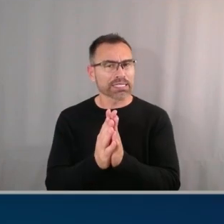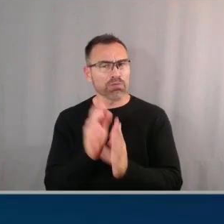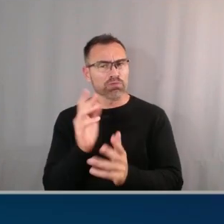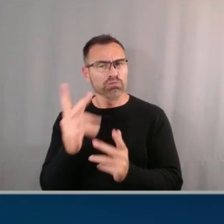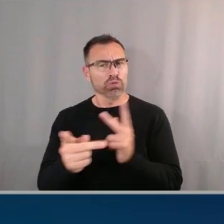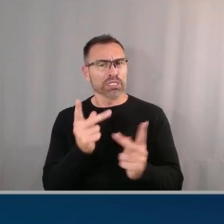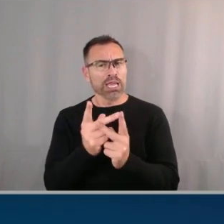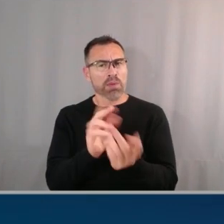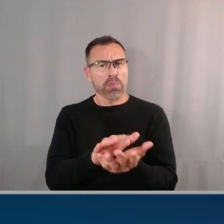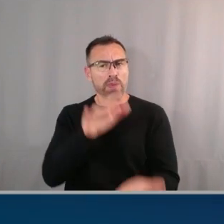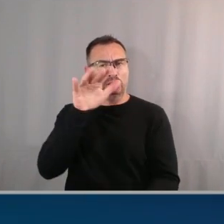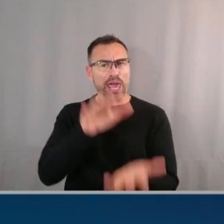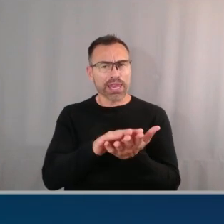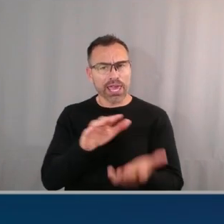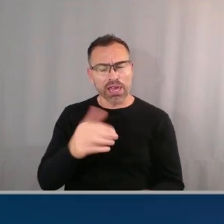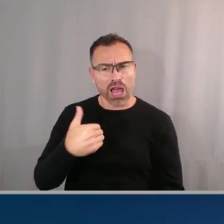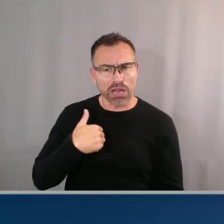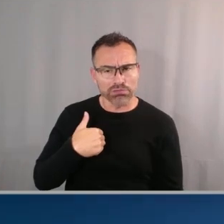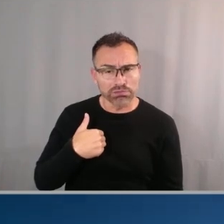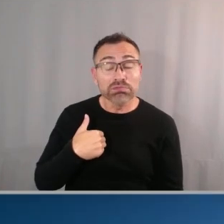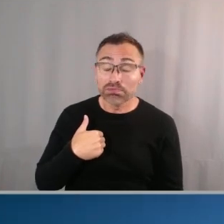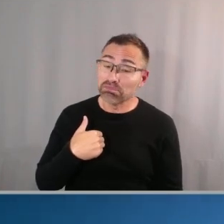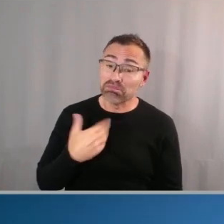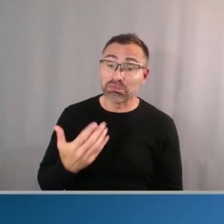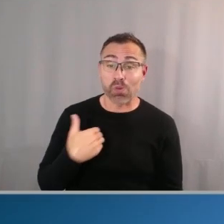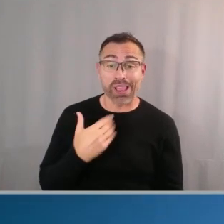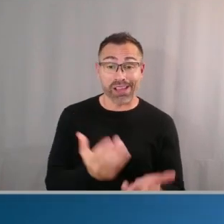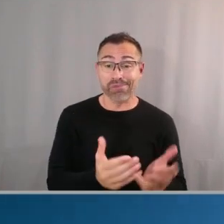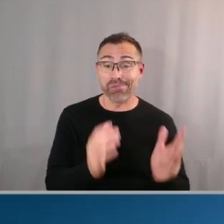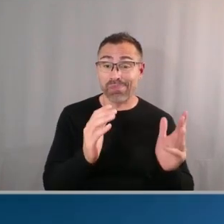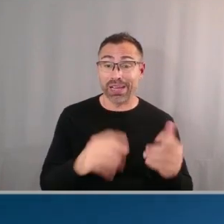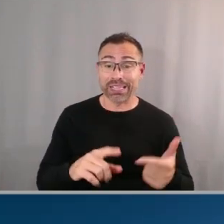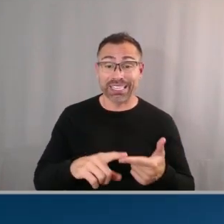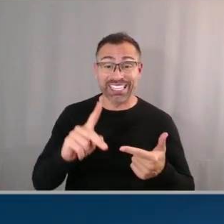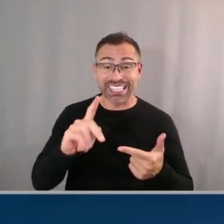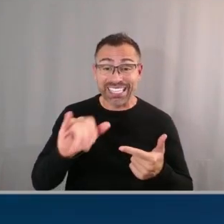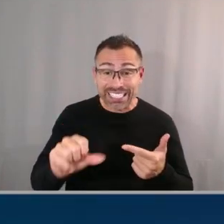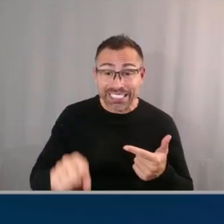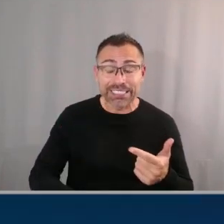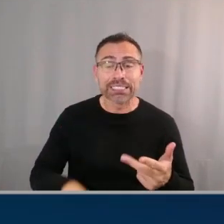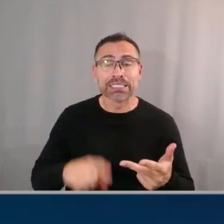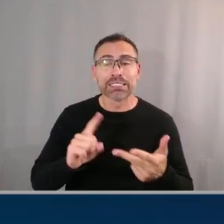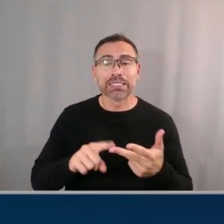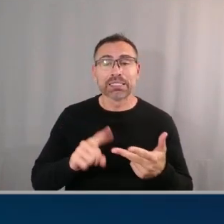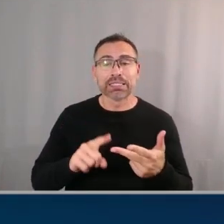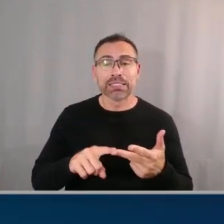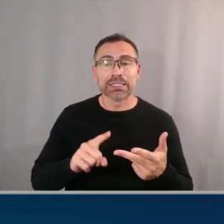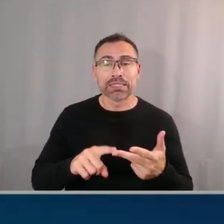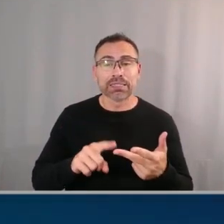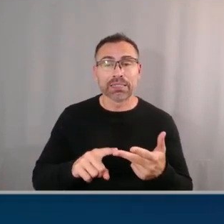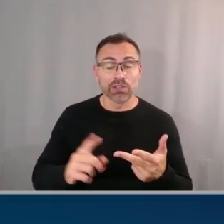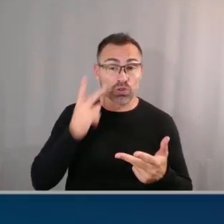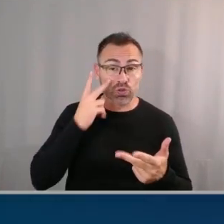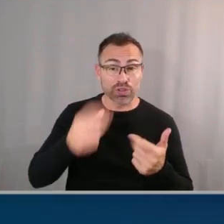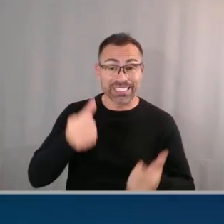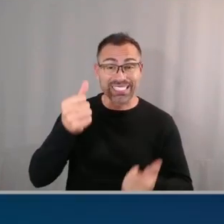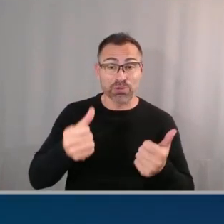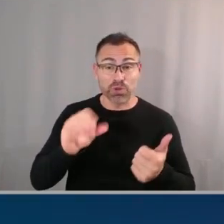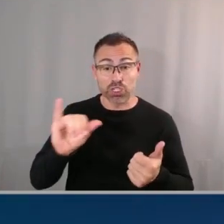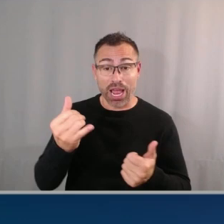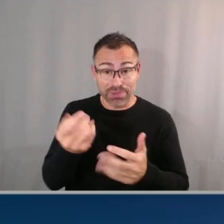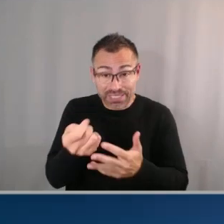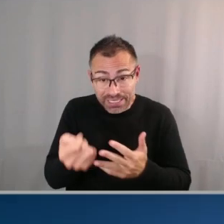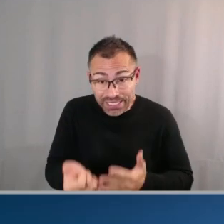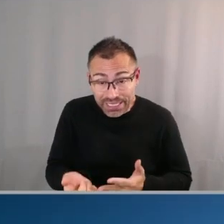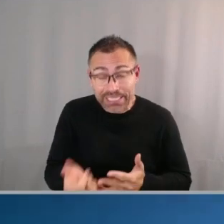um we we've got like I said bucket keys um you can tell what objects are deleted this is these are the